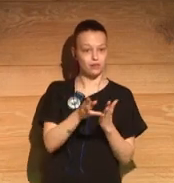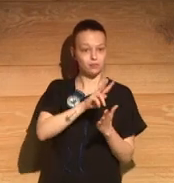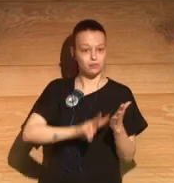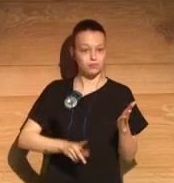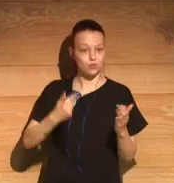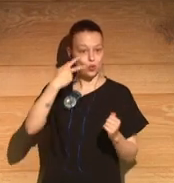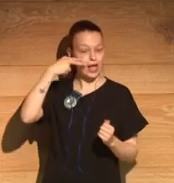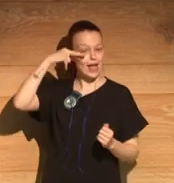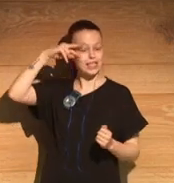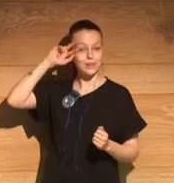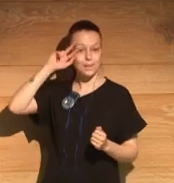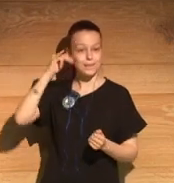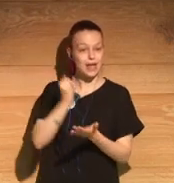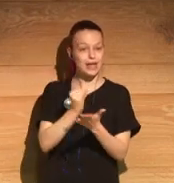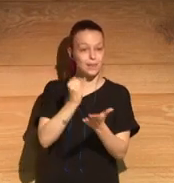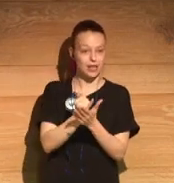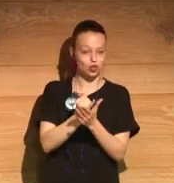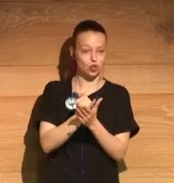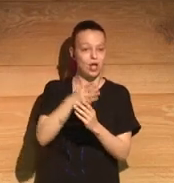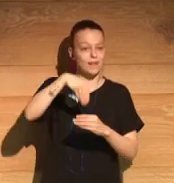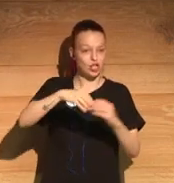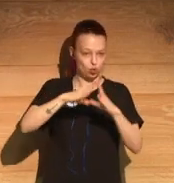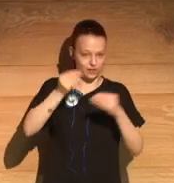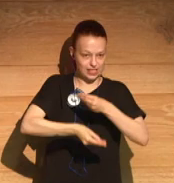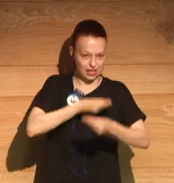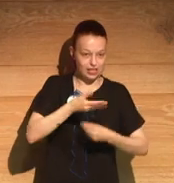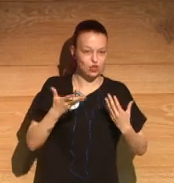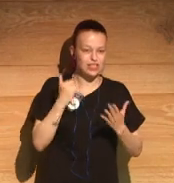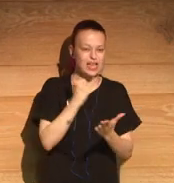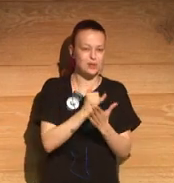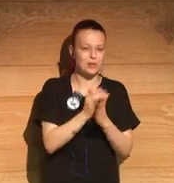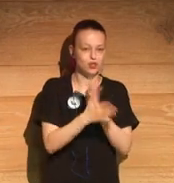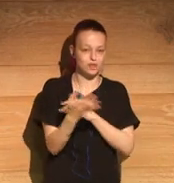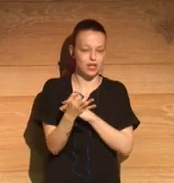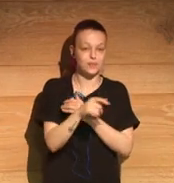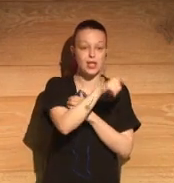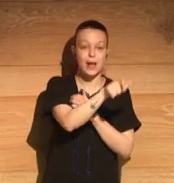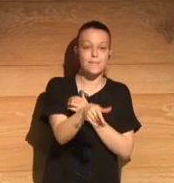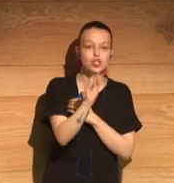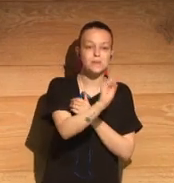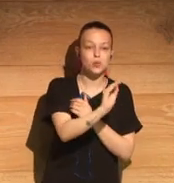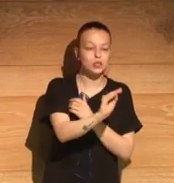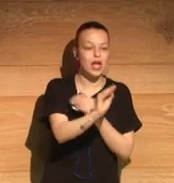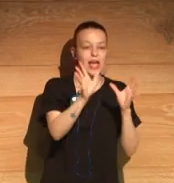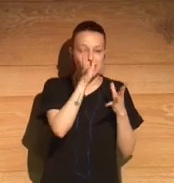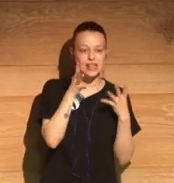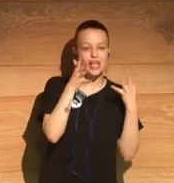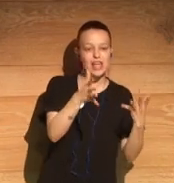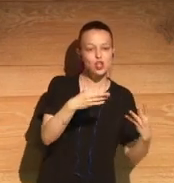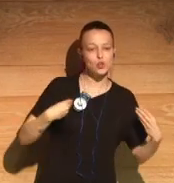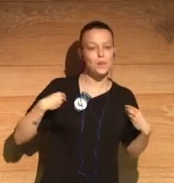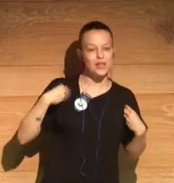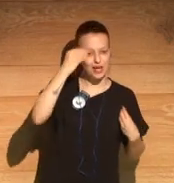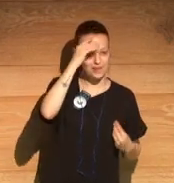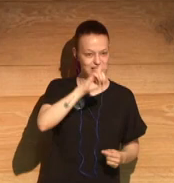I remembered a psychological experiment that was done in the university where they asked people, what do you think your life will be in 10